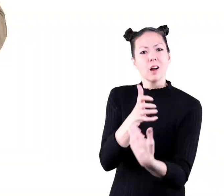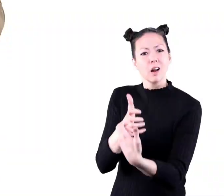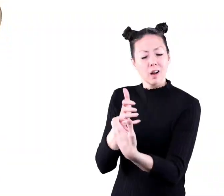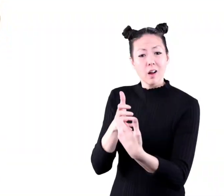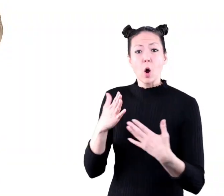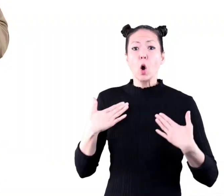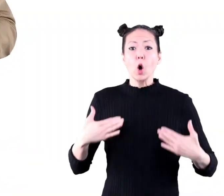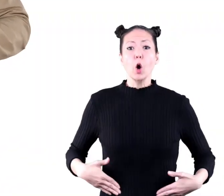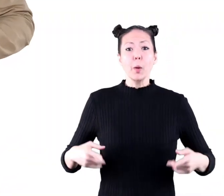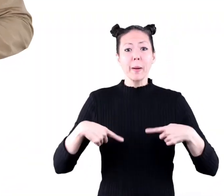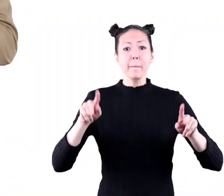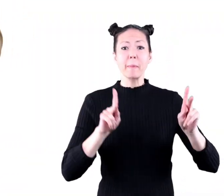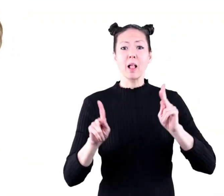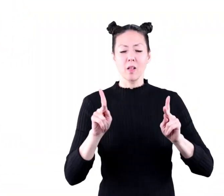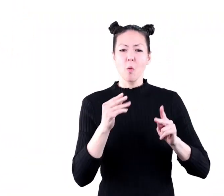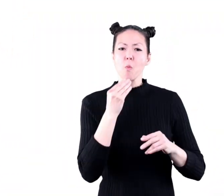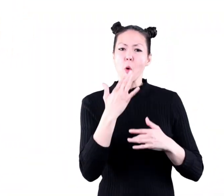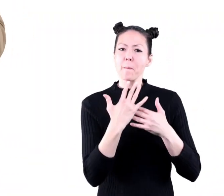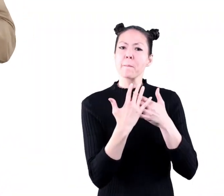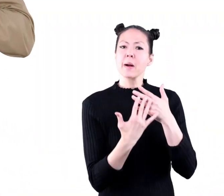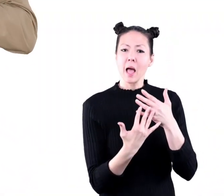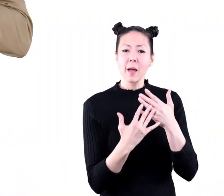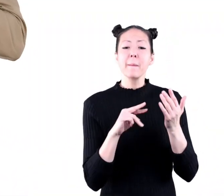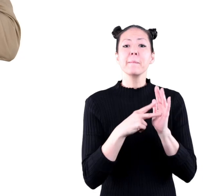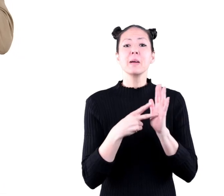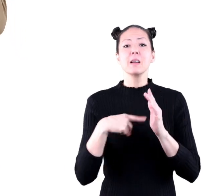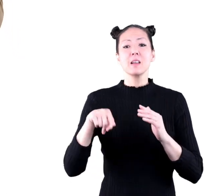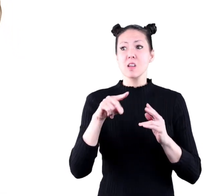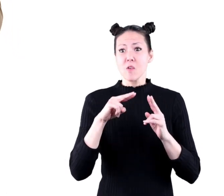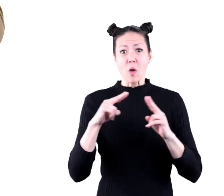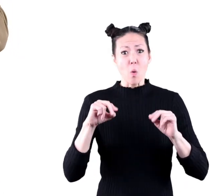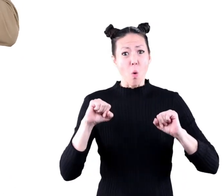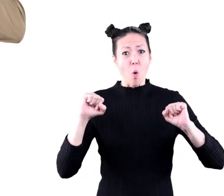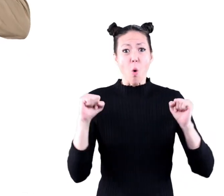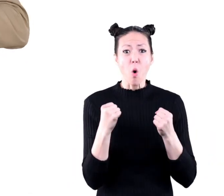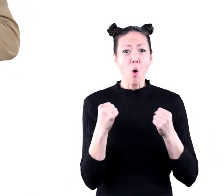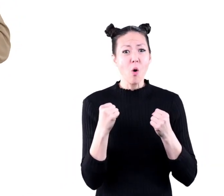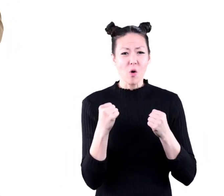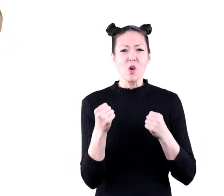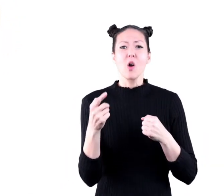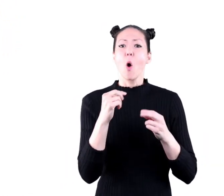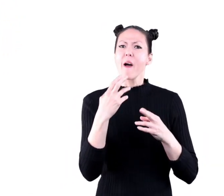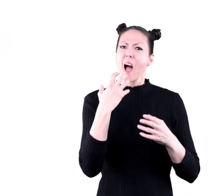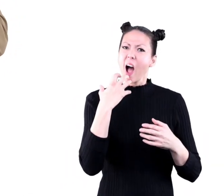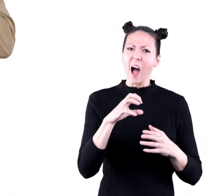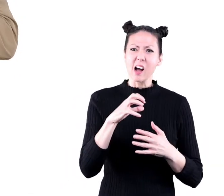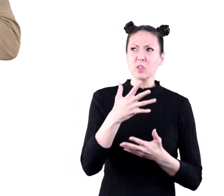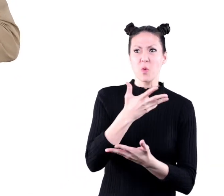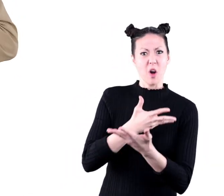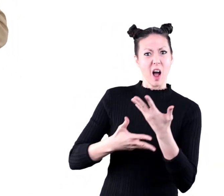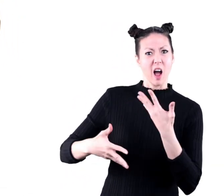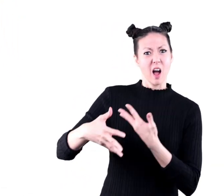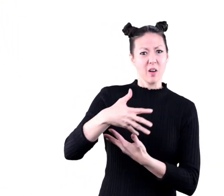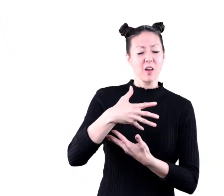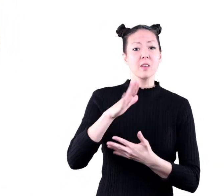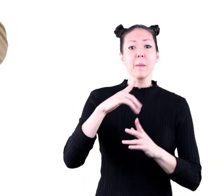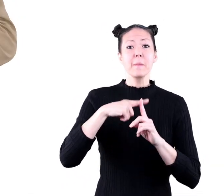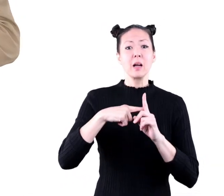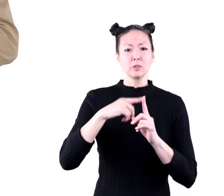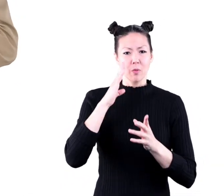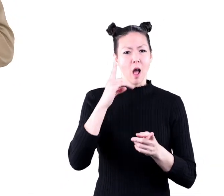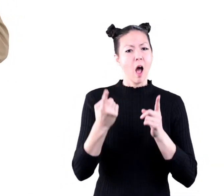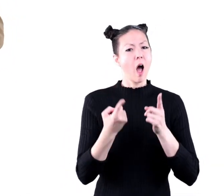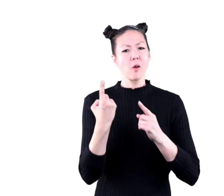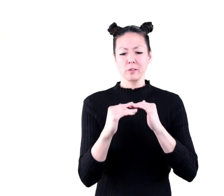humans are warm-blooded this means regardless of whether it's very cold or very hot around you your